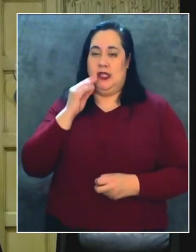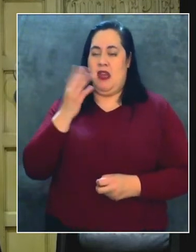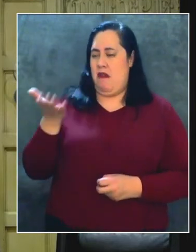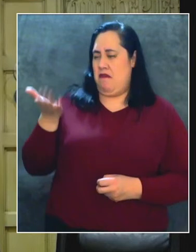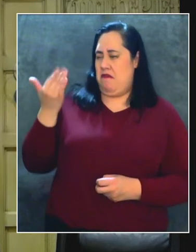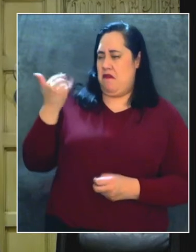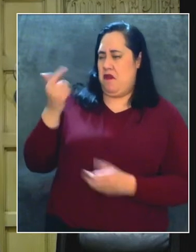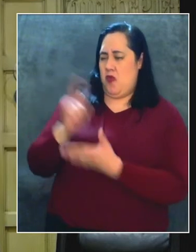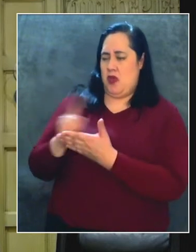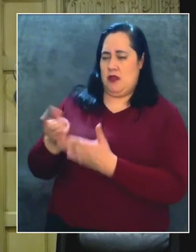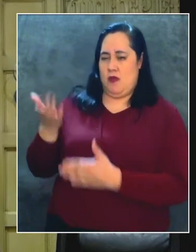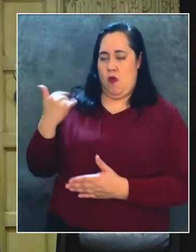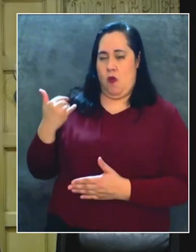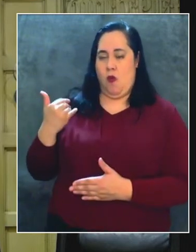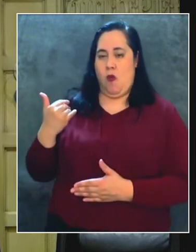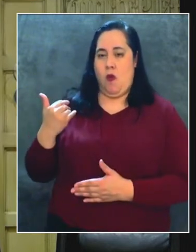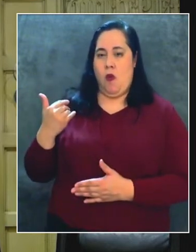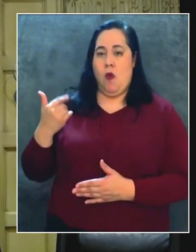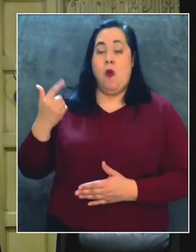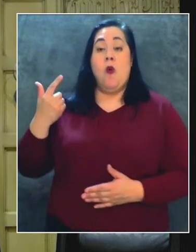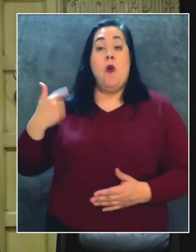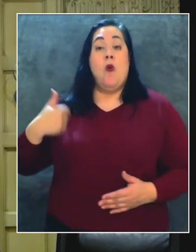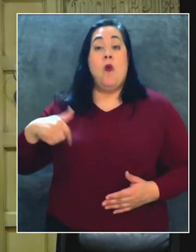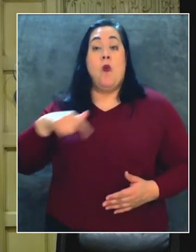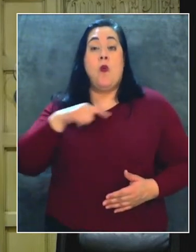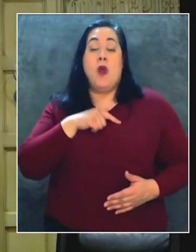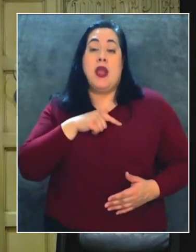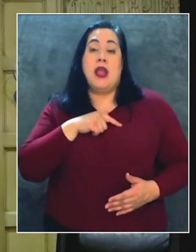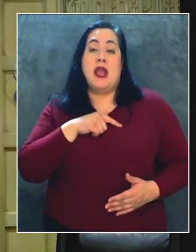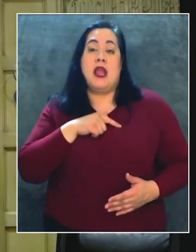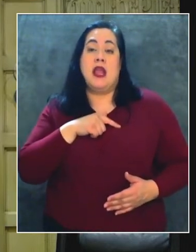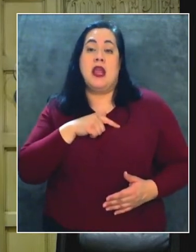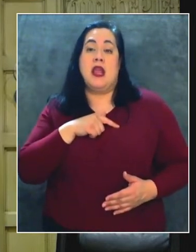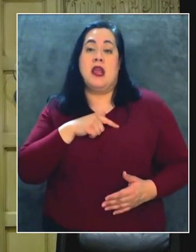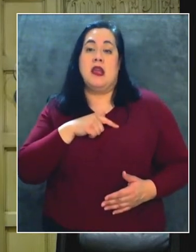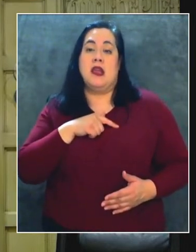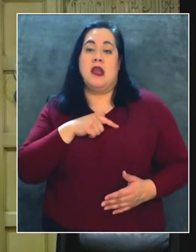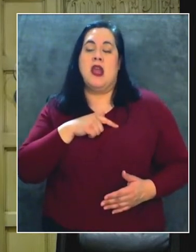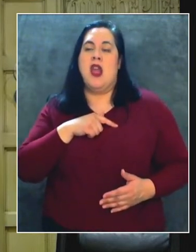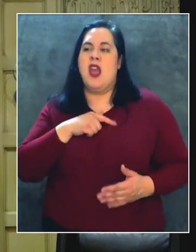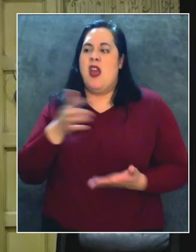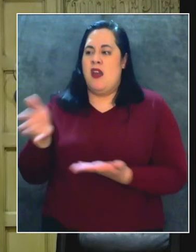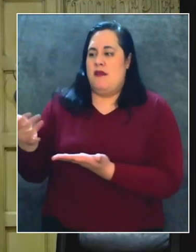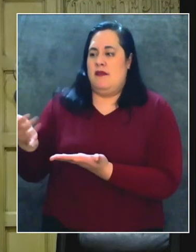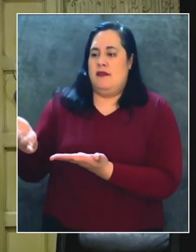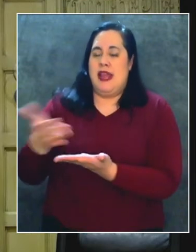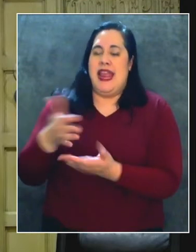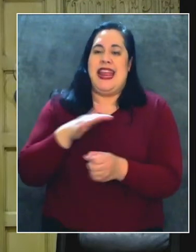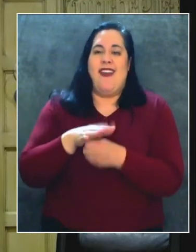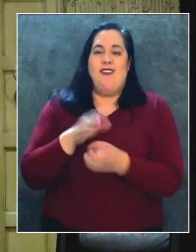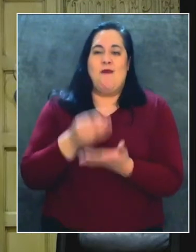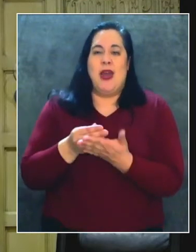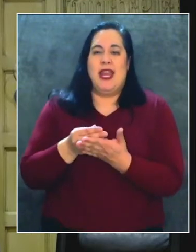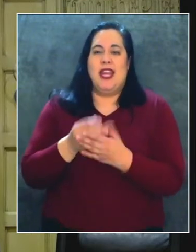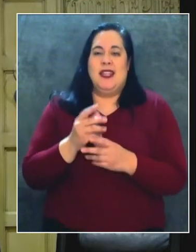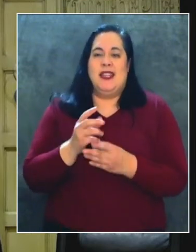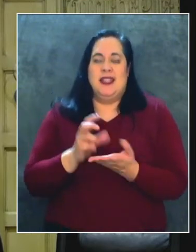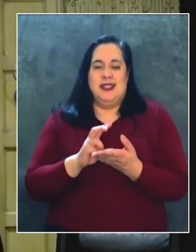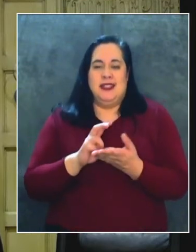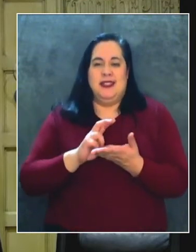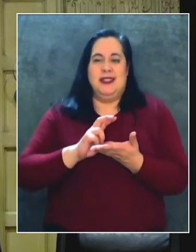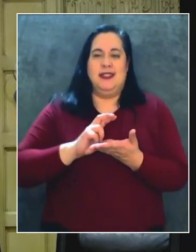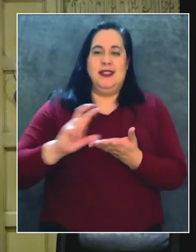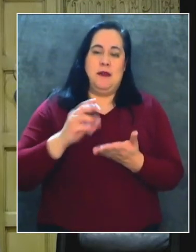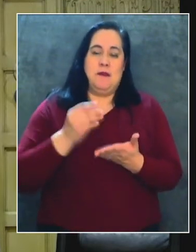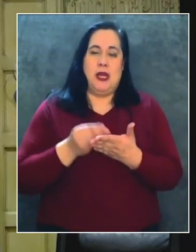nos propusimos recaudar suficiente dinero para financiar nuestra iniciativa